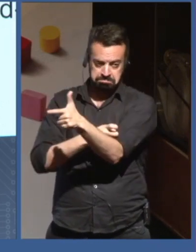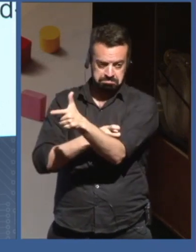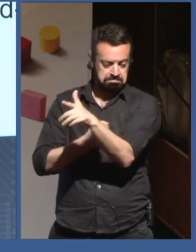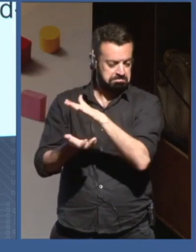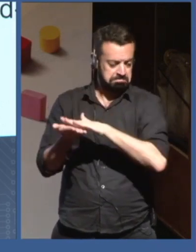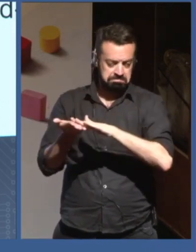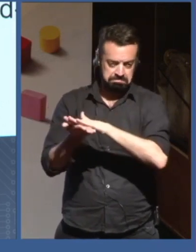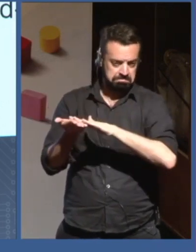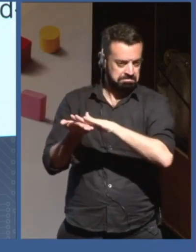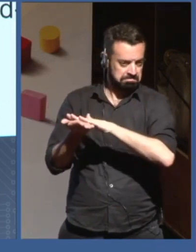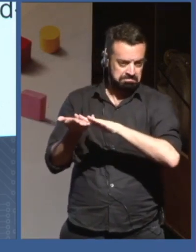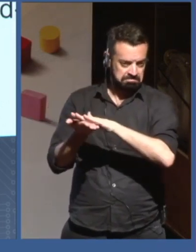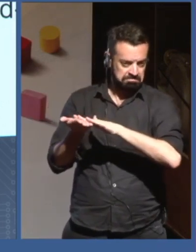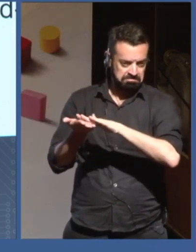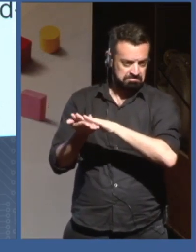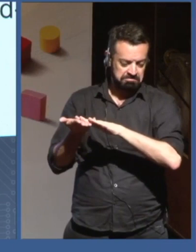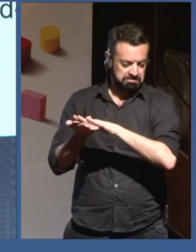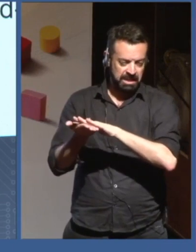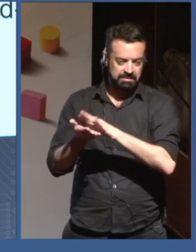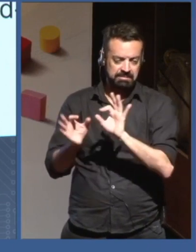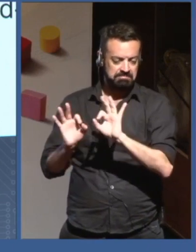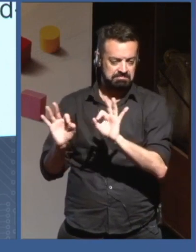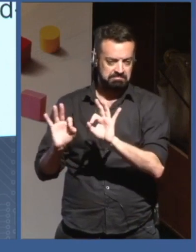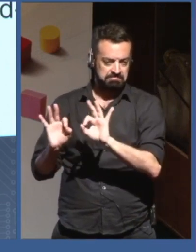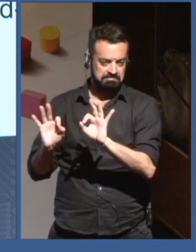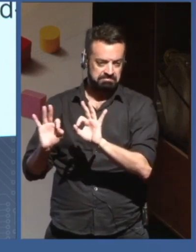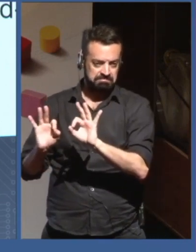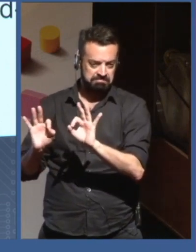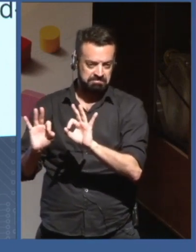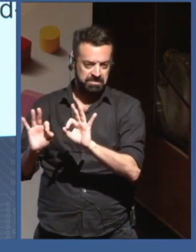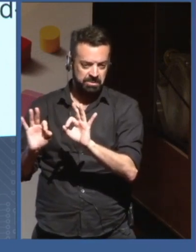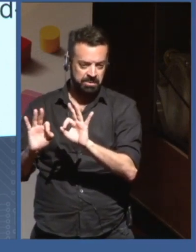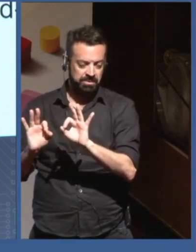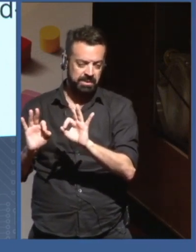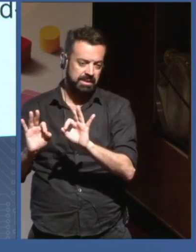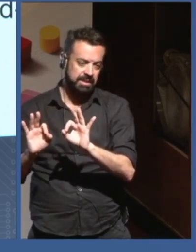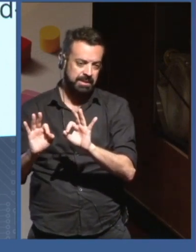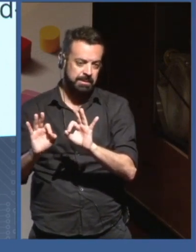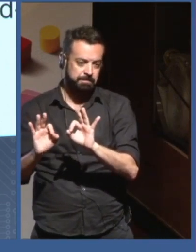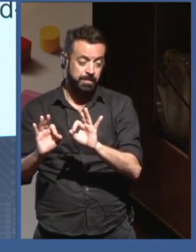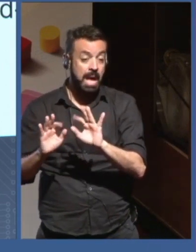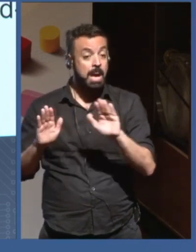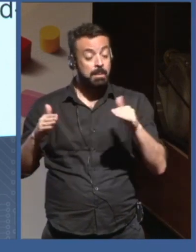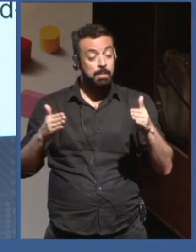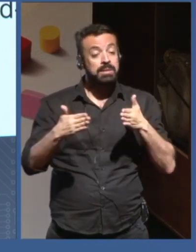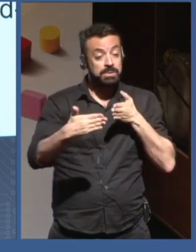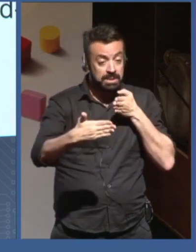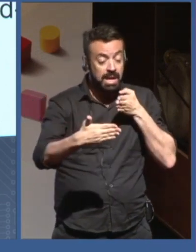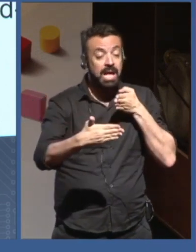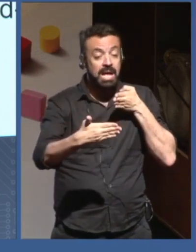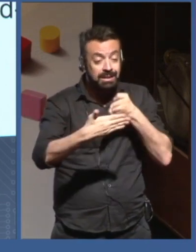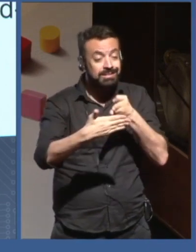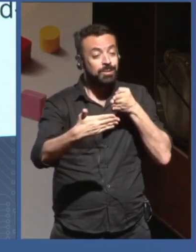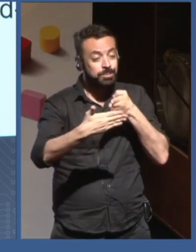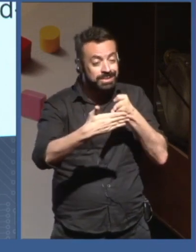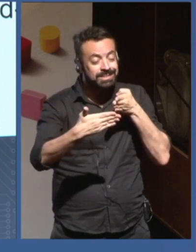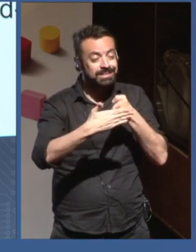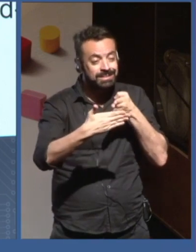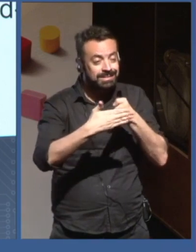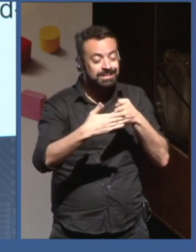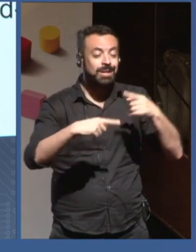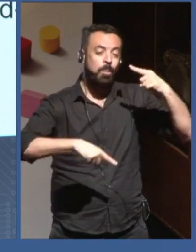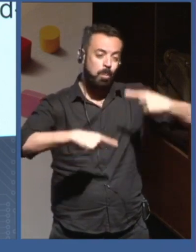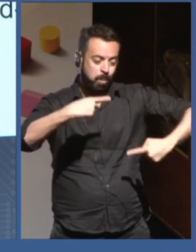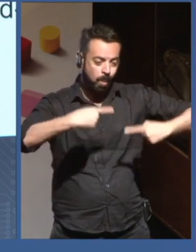if, like, public policies were taken on the basis of facts. If corrupt politicians could be actually held to account